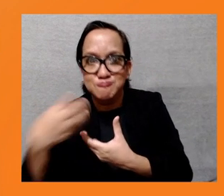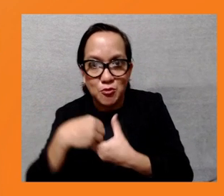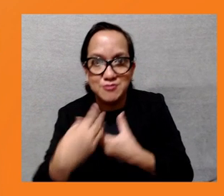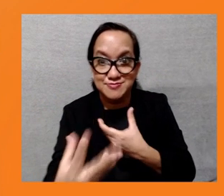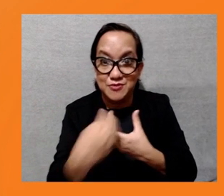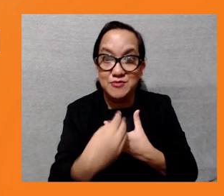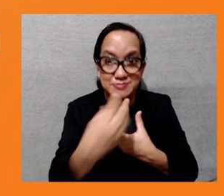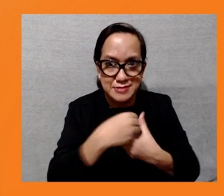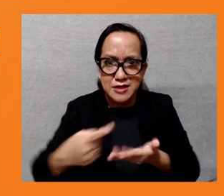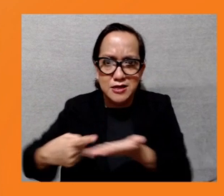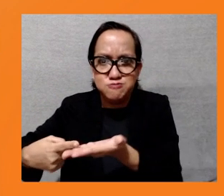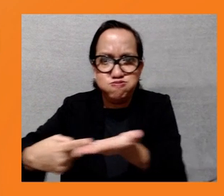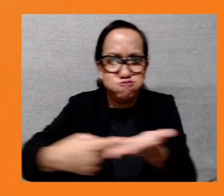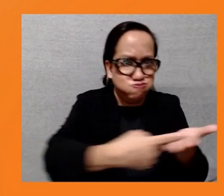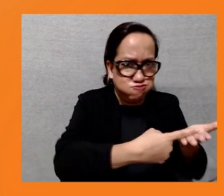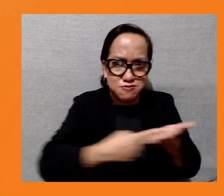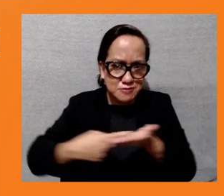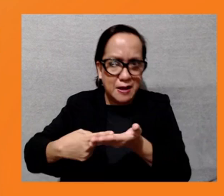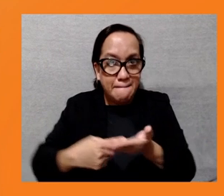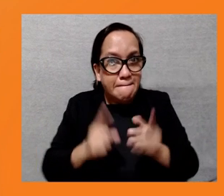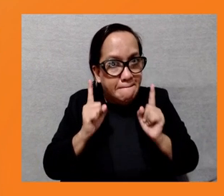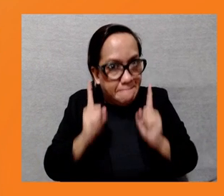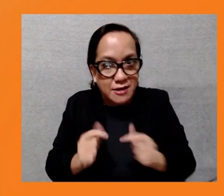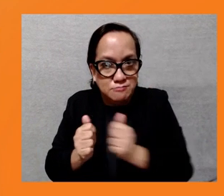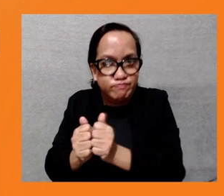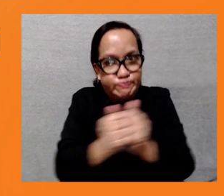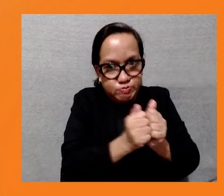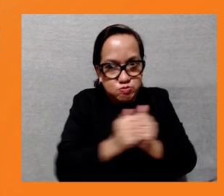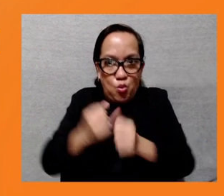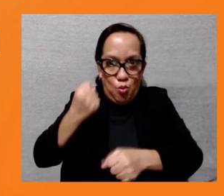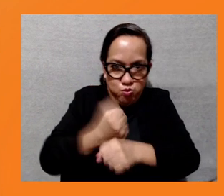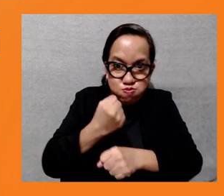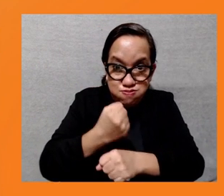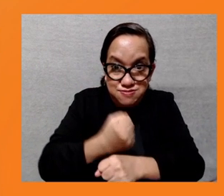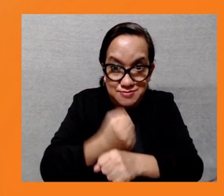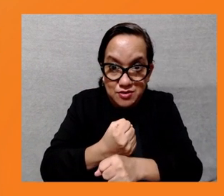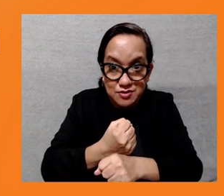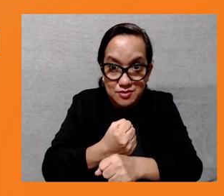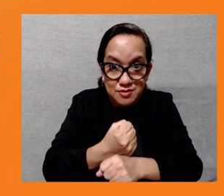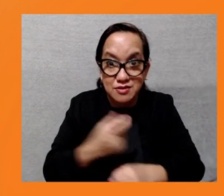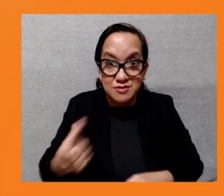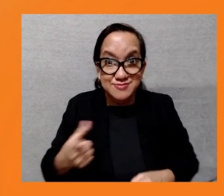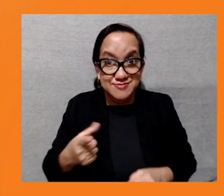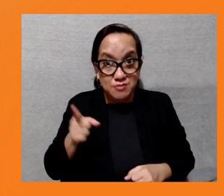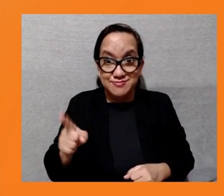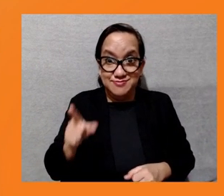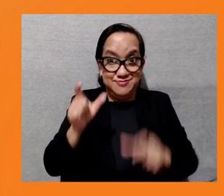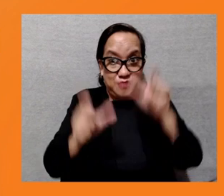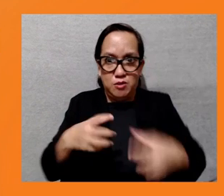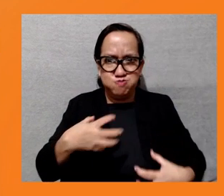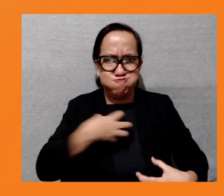But also strengthening the grievance-redress mechanisms, and that's something that we're giving quite a lot of attention to.